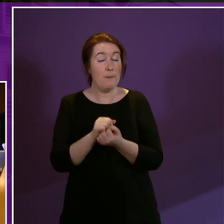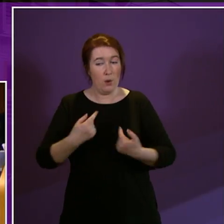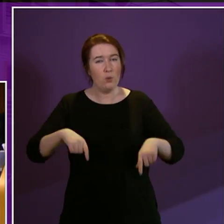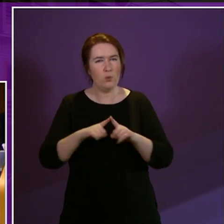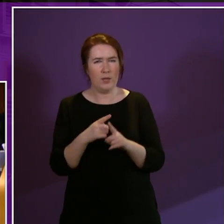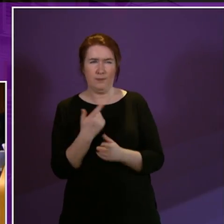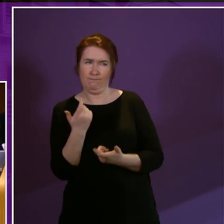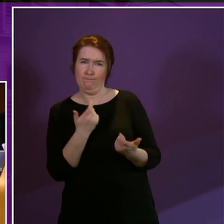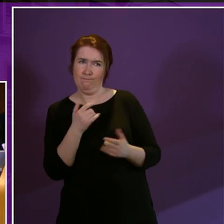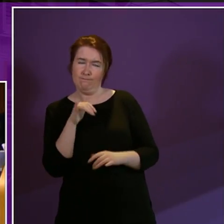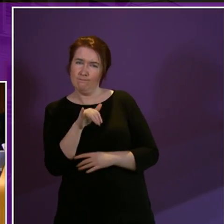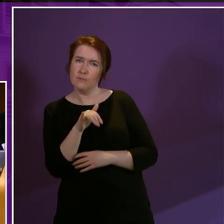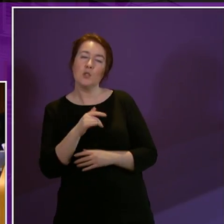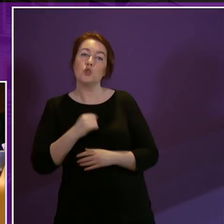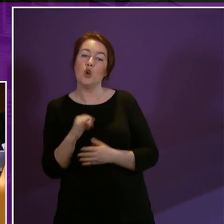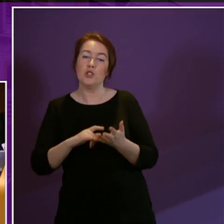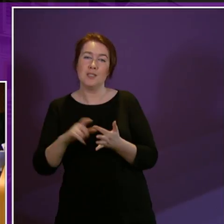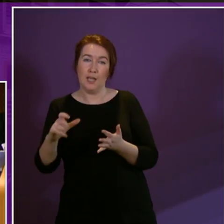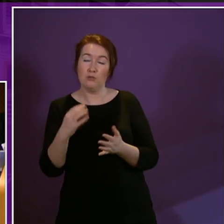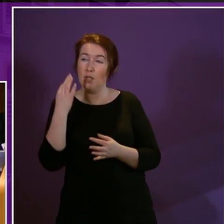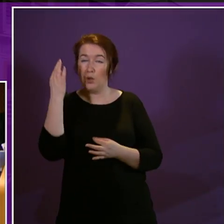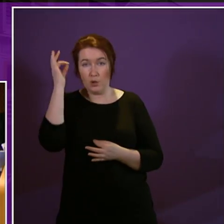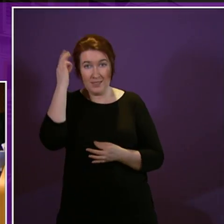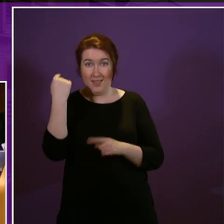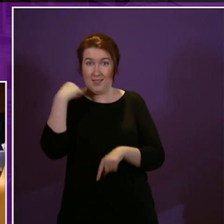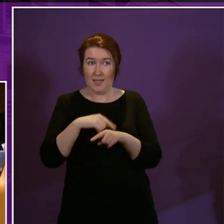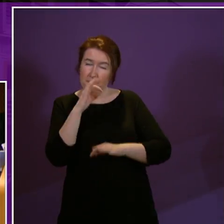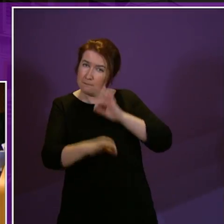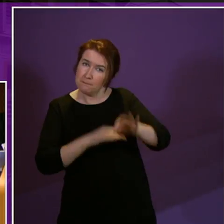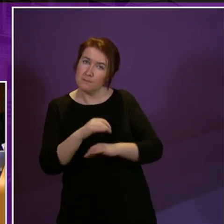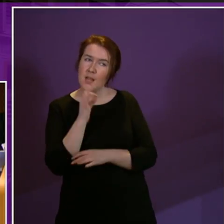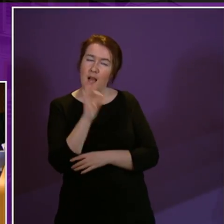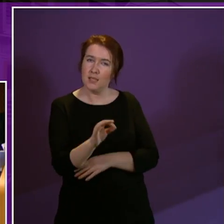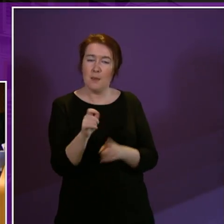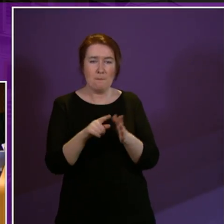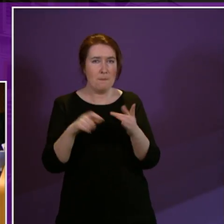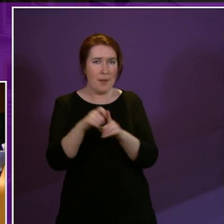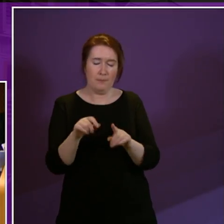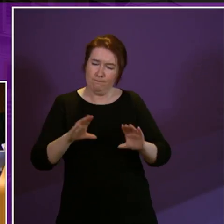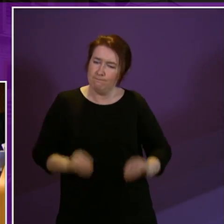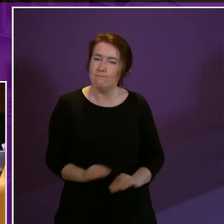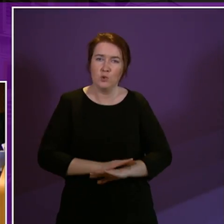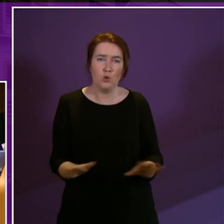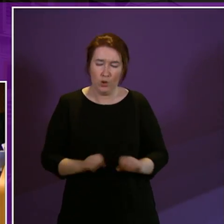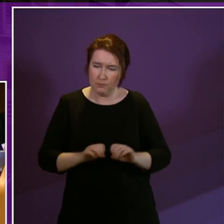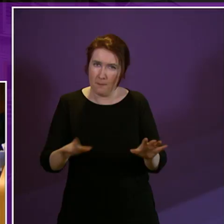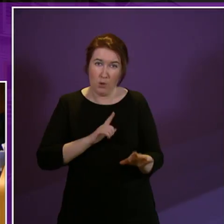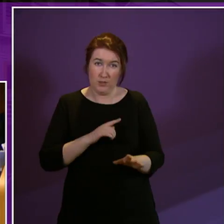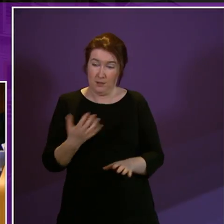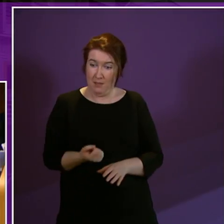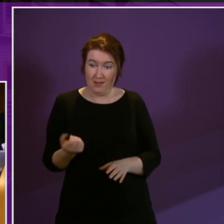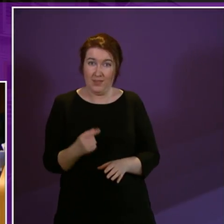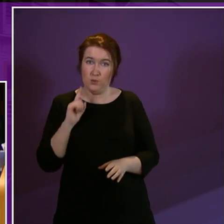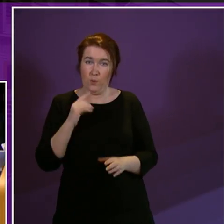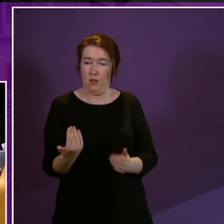the Scottish Secretary in committee at the time and asking that the PIP was not rolled out since these benefits were being